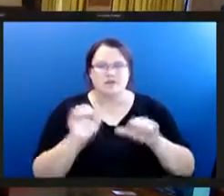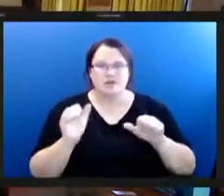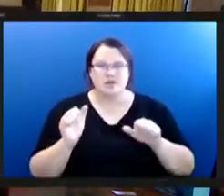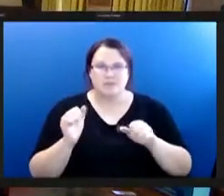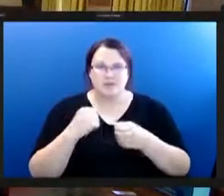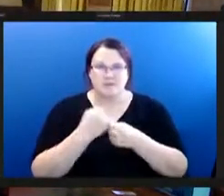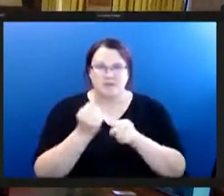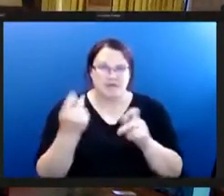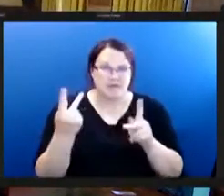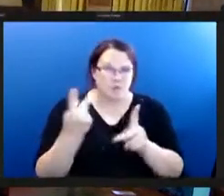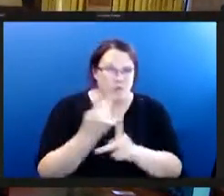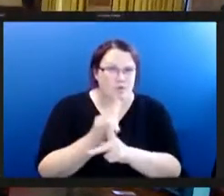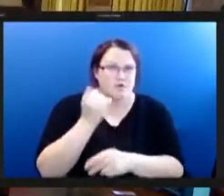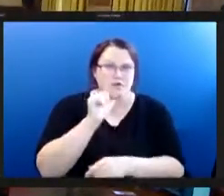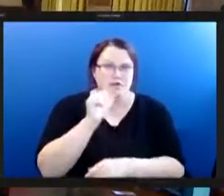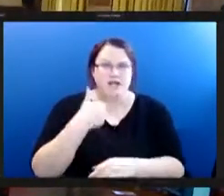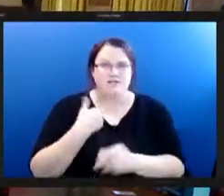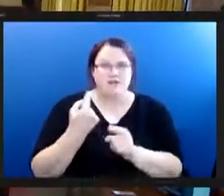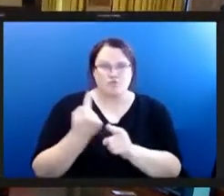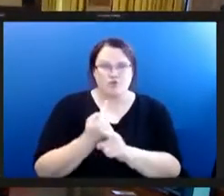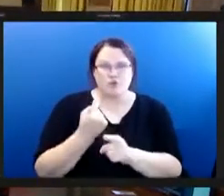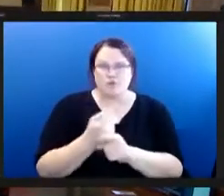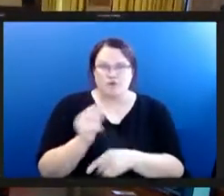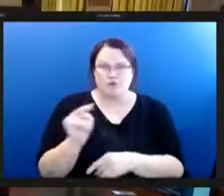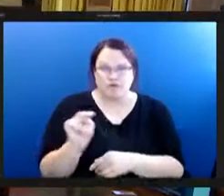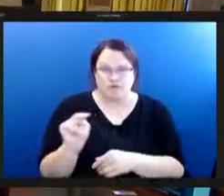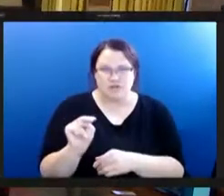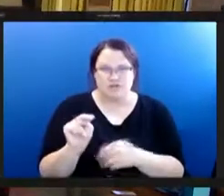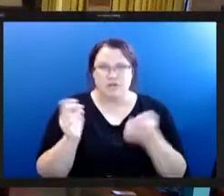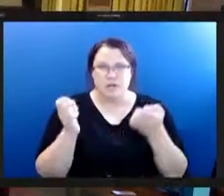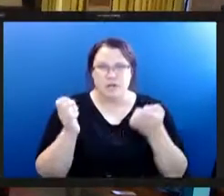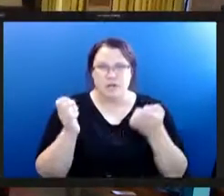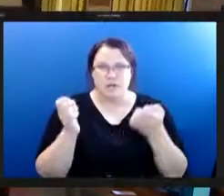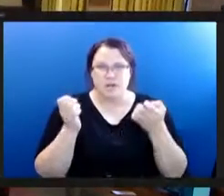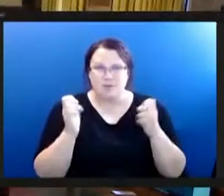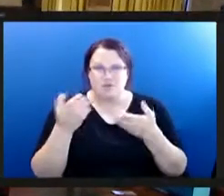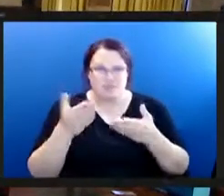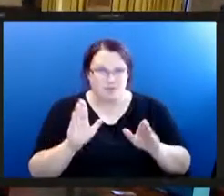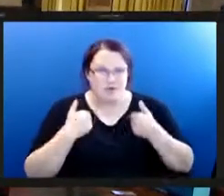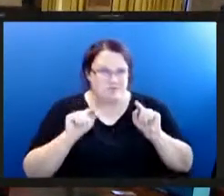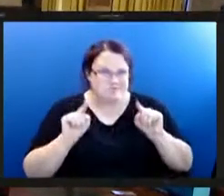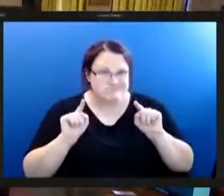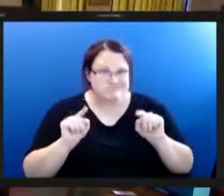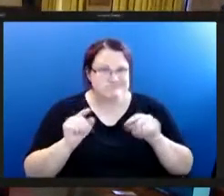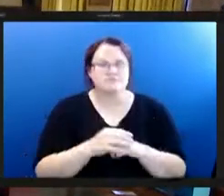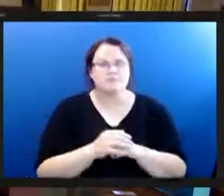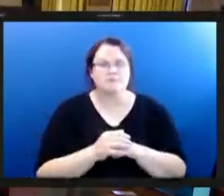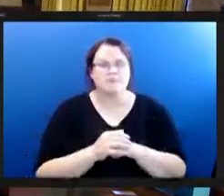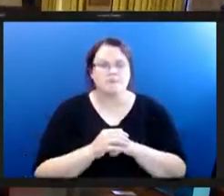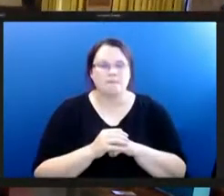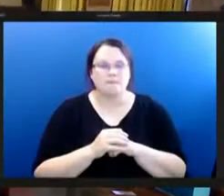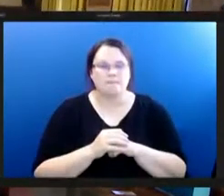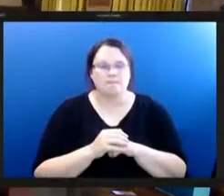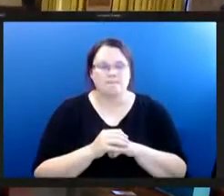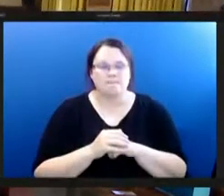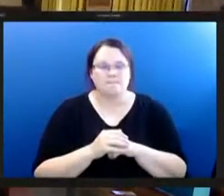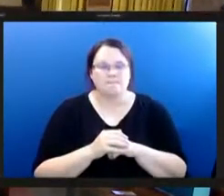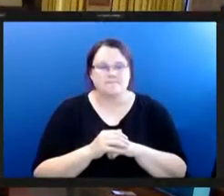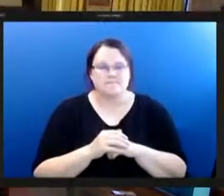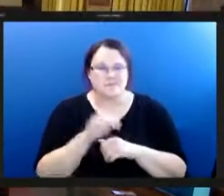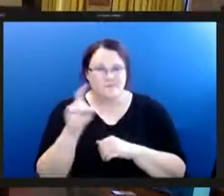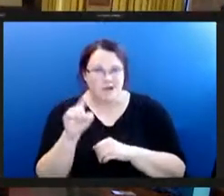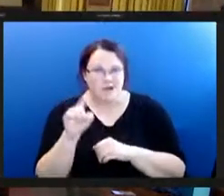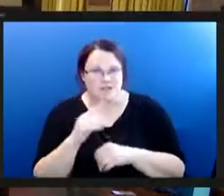the proper nutrition to more visits to the emergency room we're asking you to please